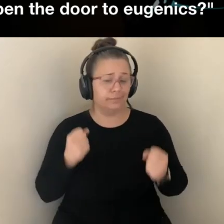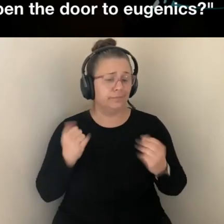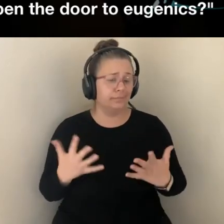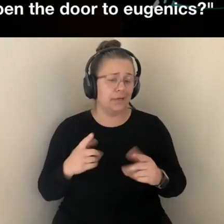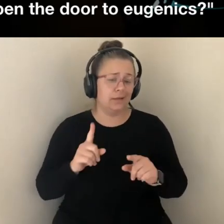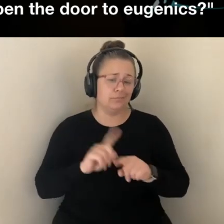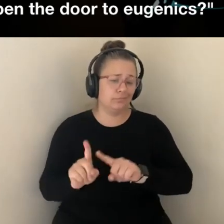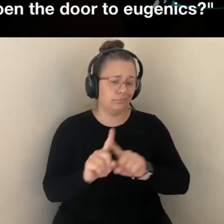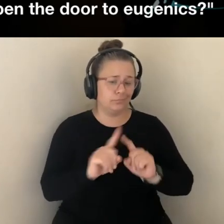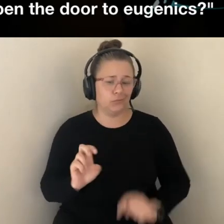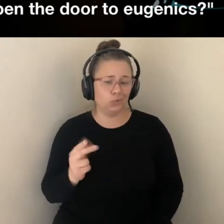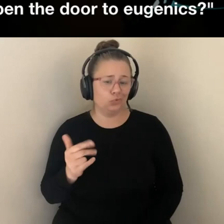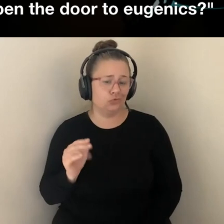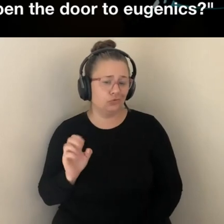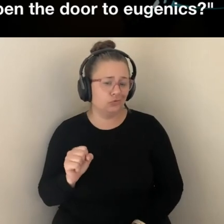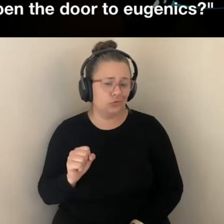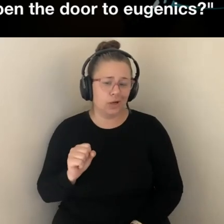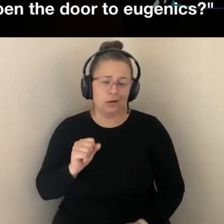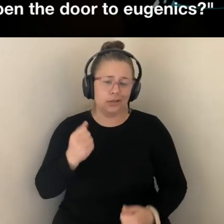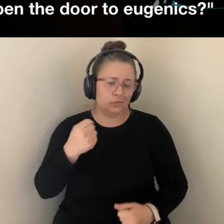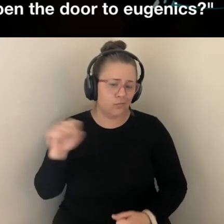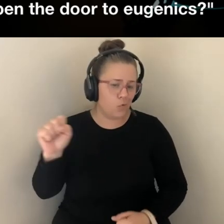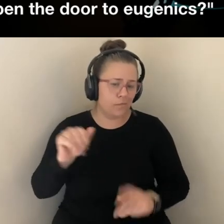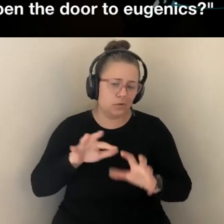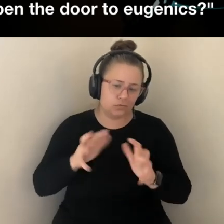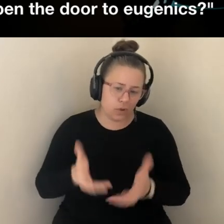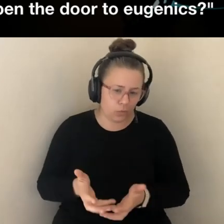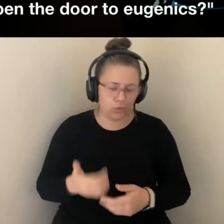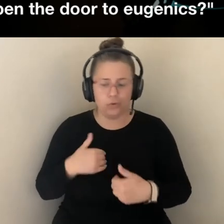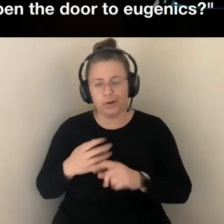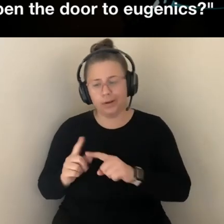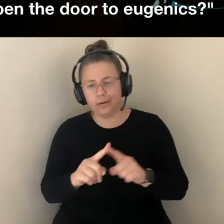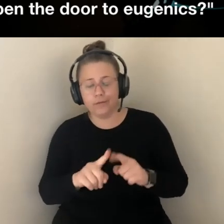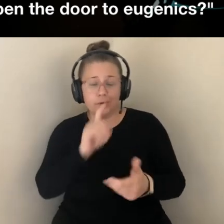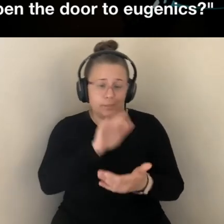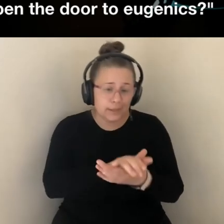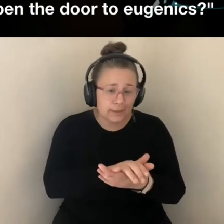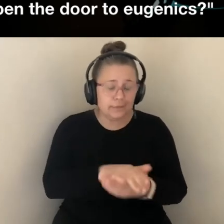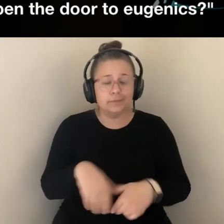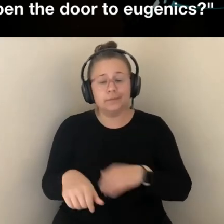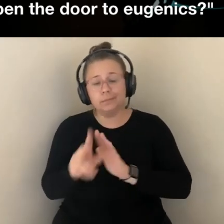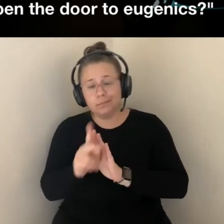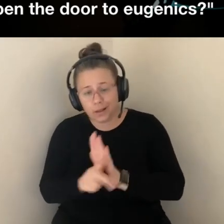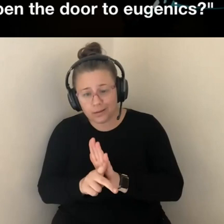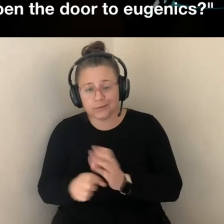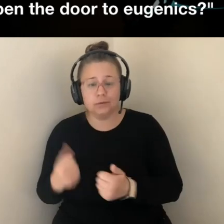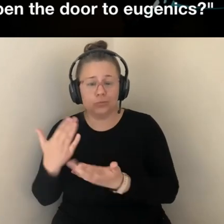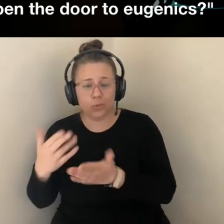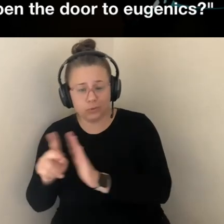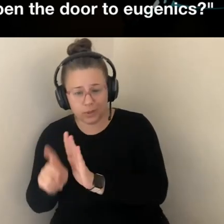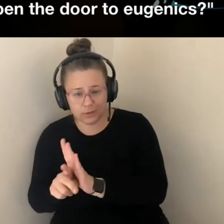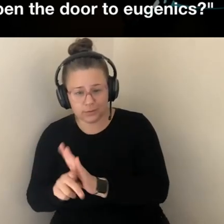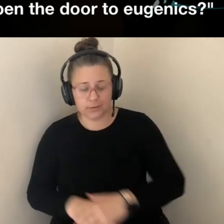THE GLOBE, OFTEN WITH DIFFERENT GOALS, BELIEFS, AND PROPOSED POLICIES. EVEN IN THE U.S. ALONE,